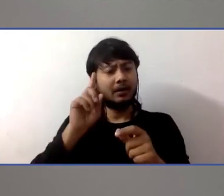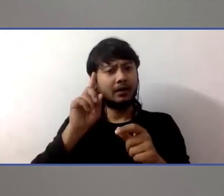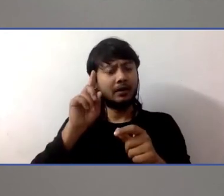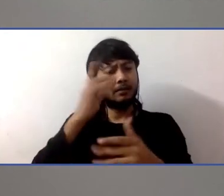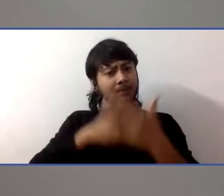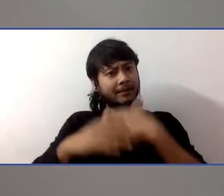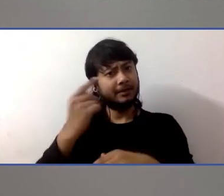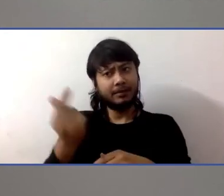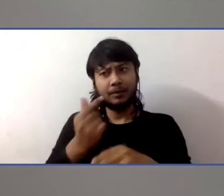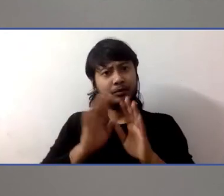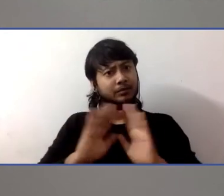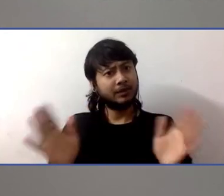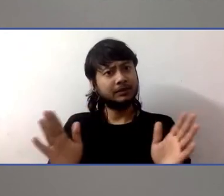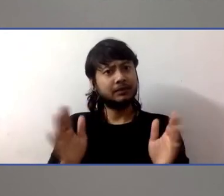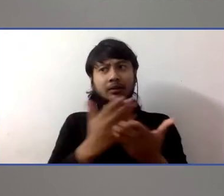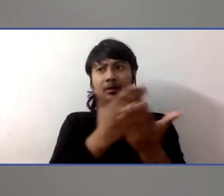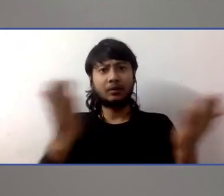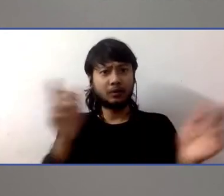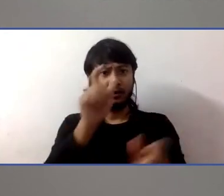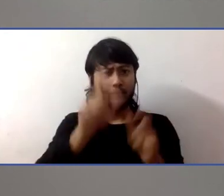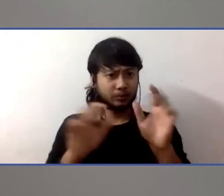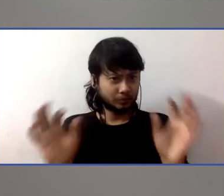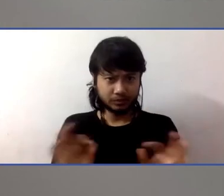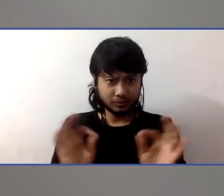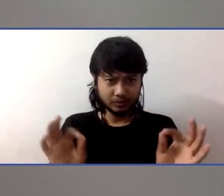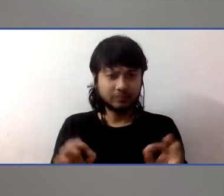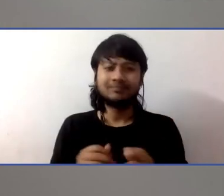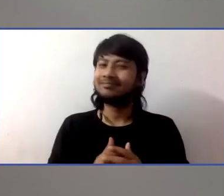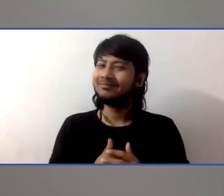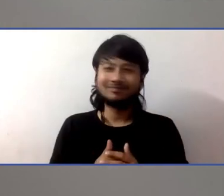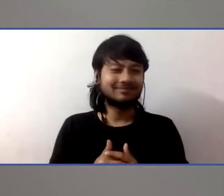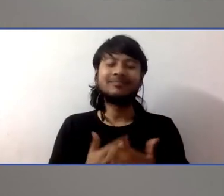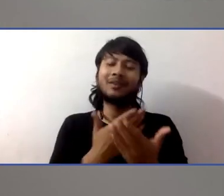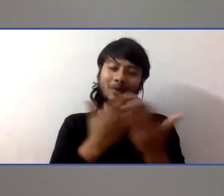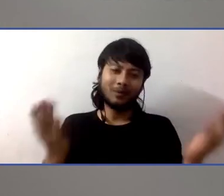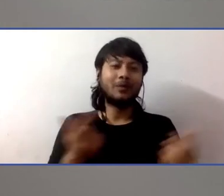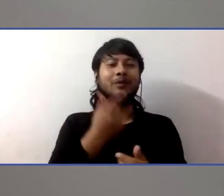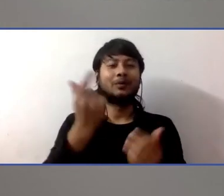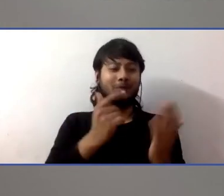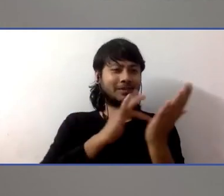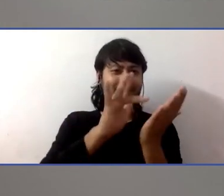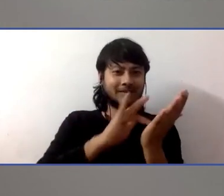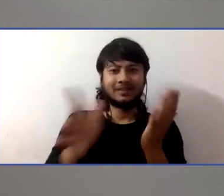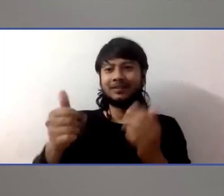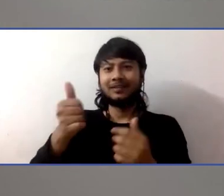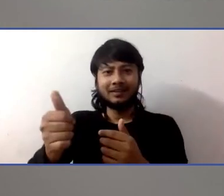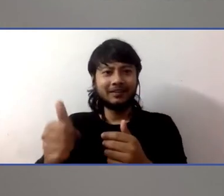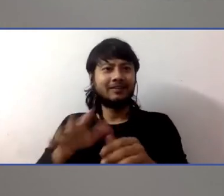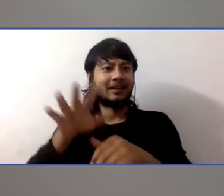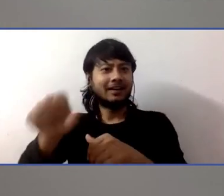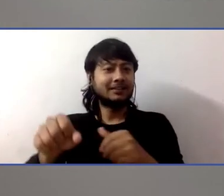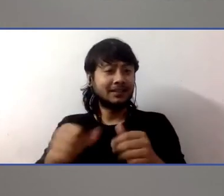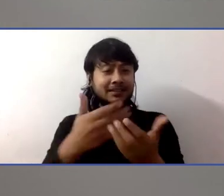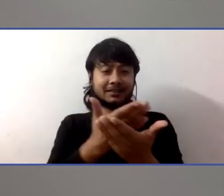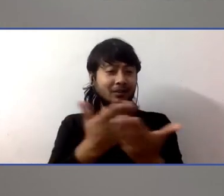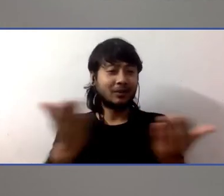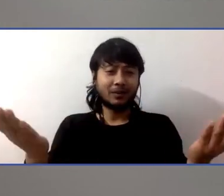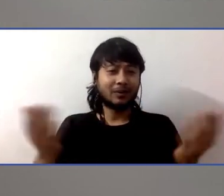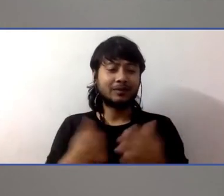having a disability or not. So there's a, there's really, it's a multi-layered thing. And, you know, moreover than the accessibility